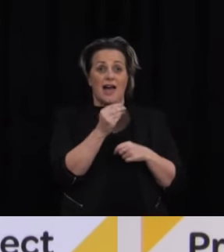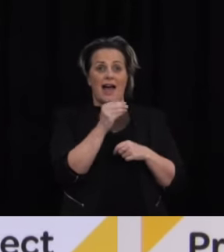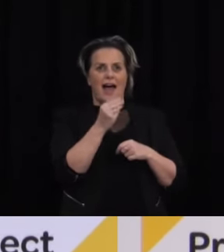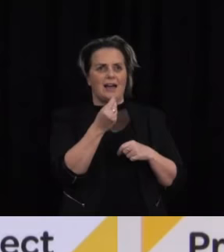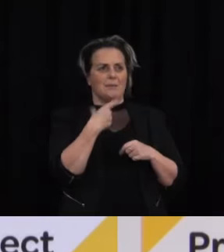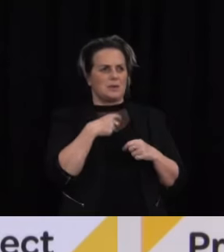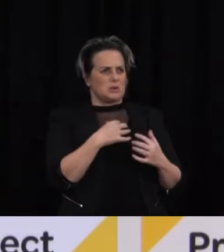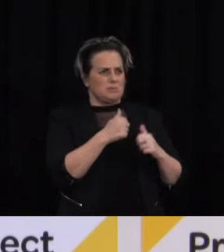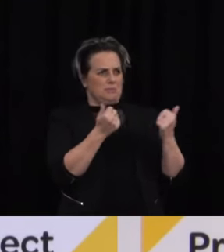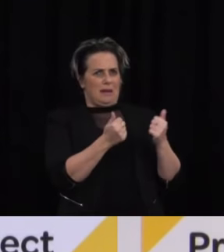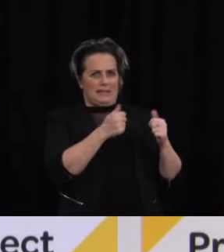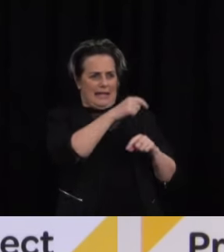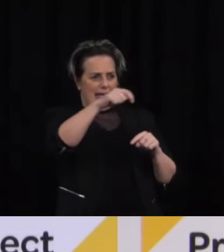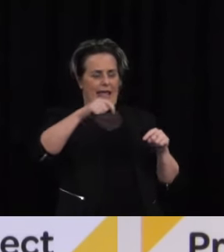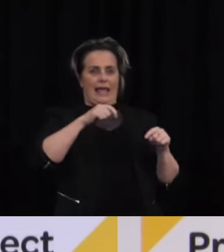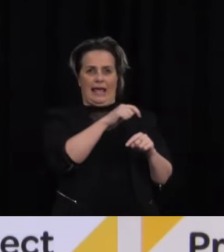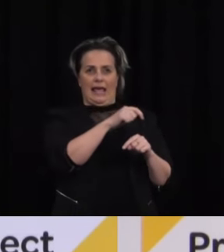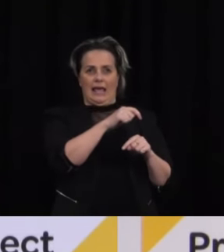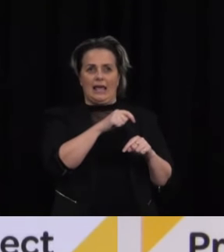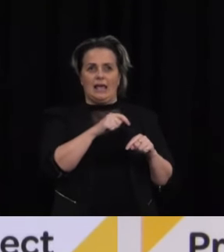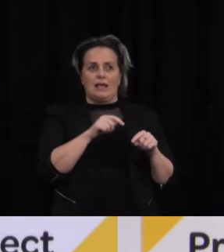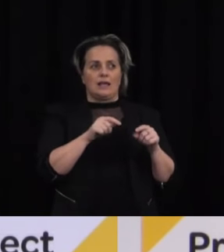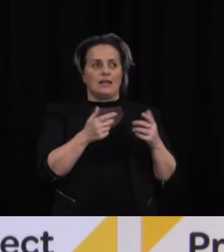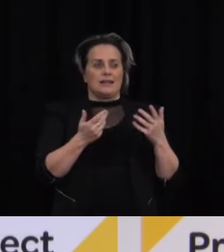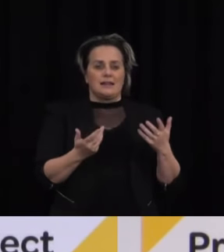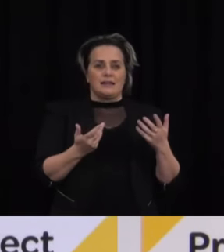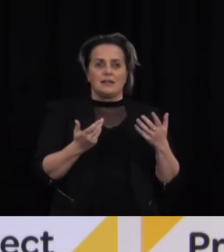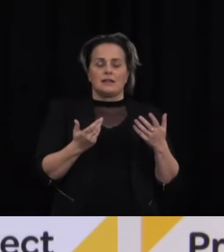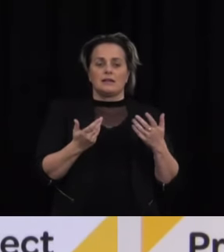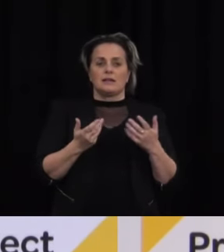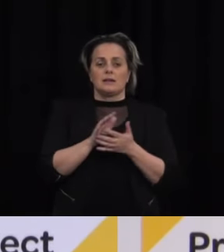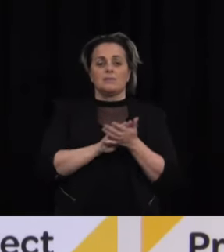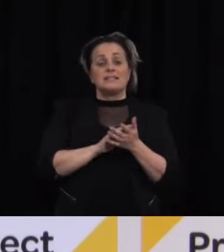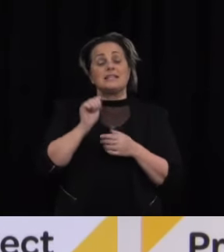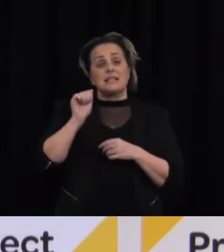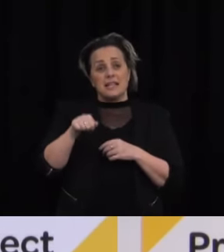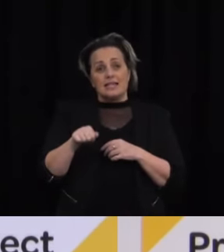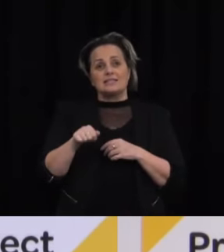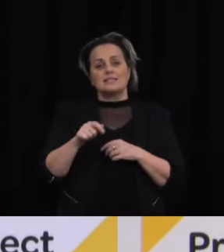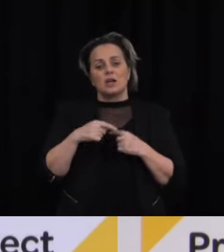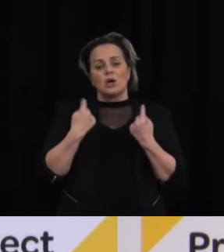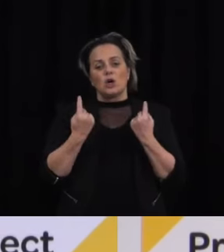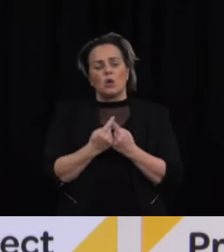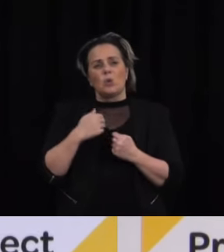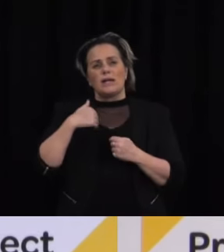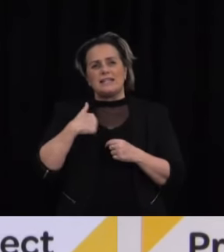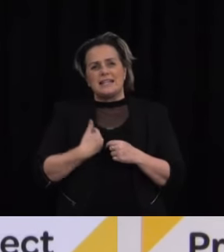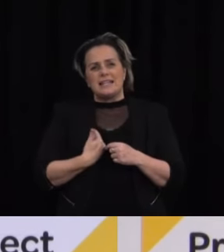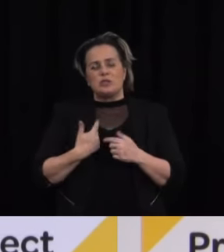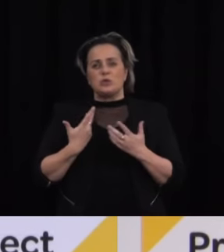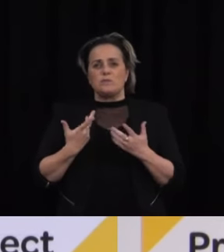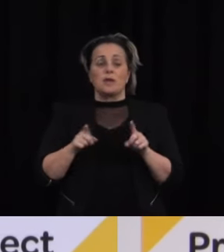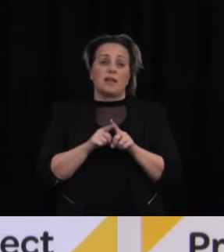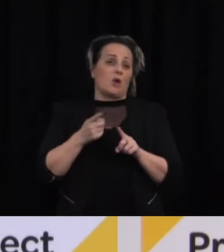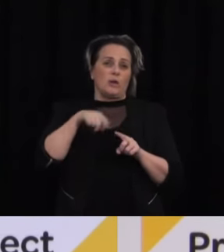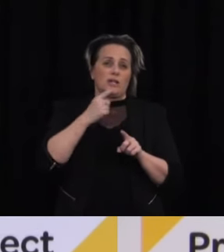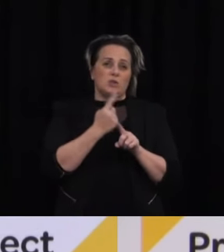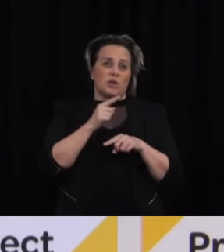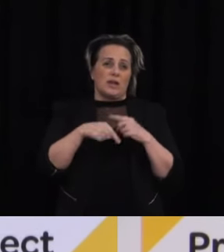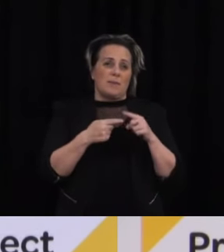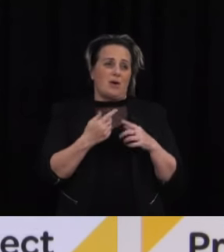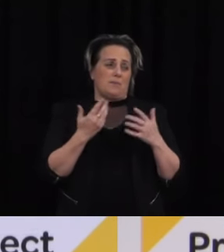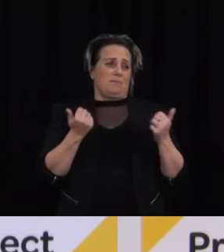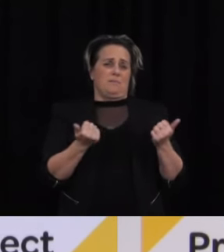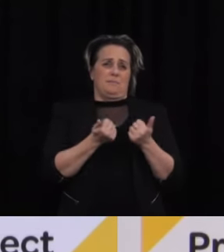in a way that's compatible with team-like activity. And so, yes, we do have to, and there's a very high threshold that we're talking about here,